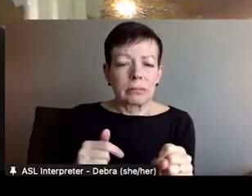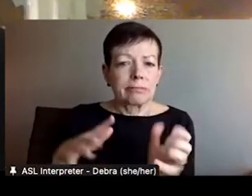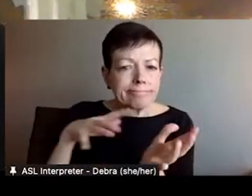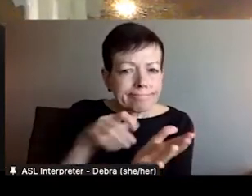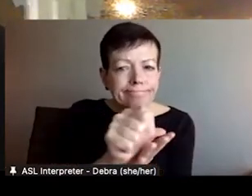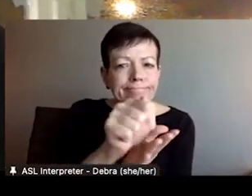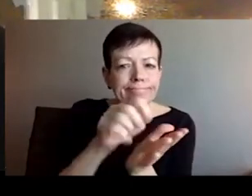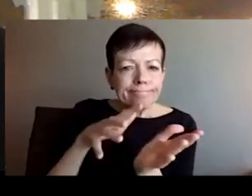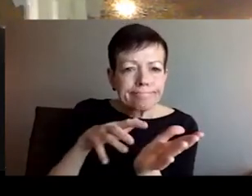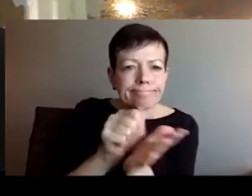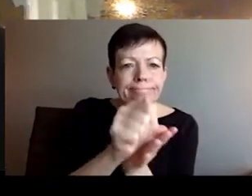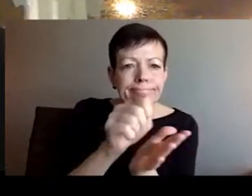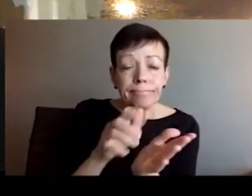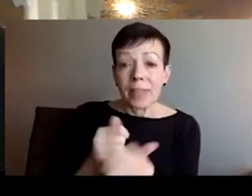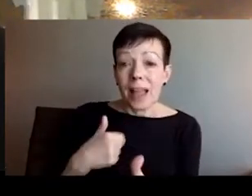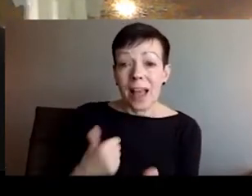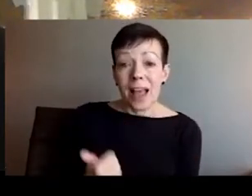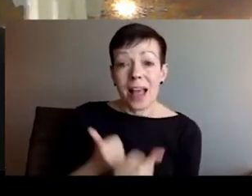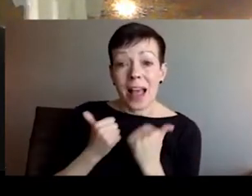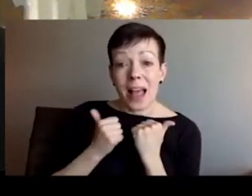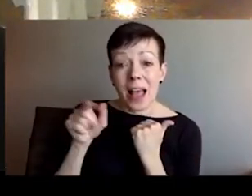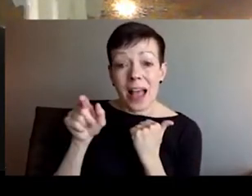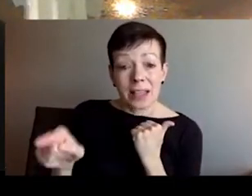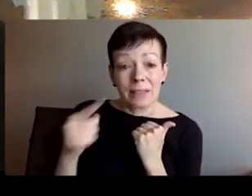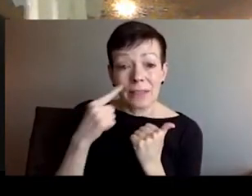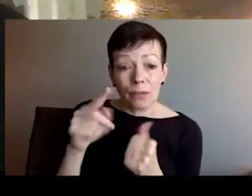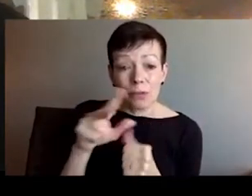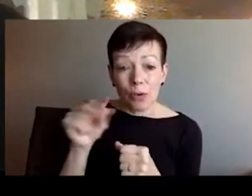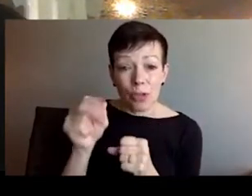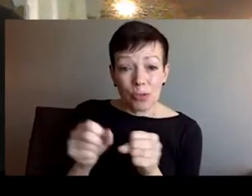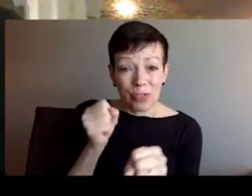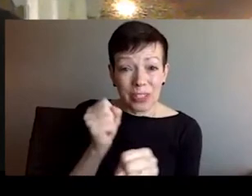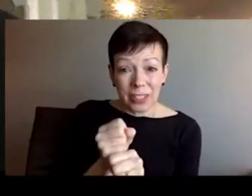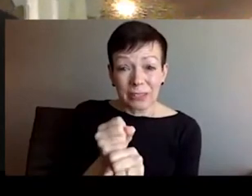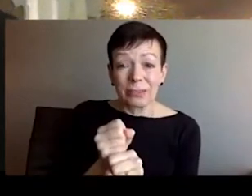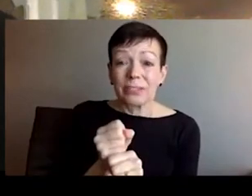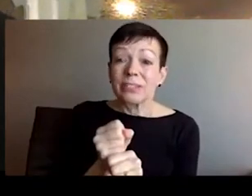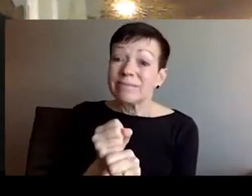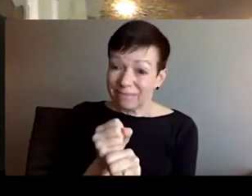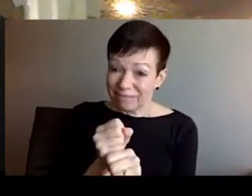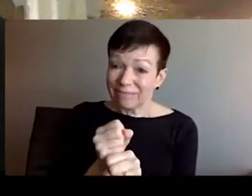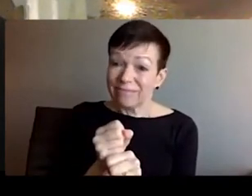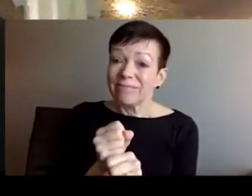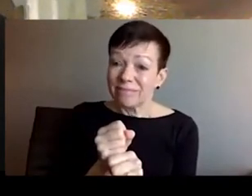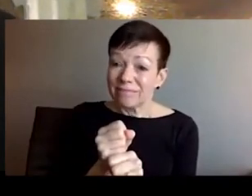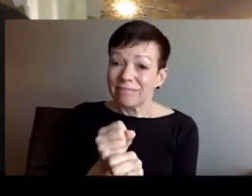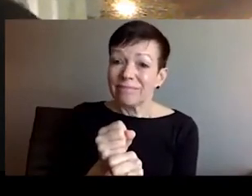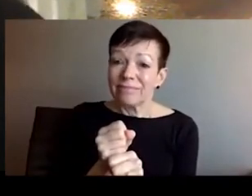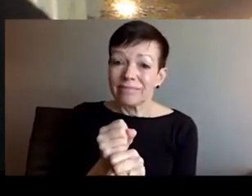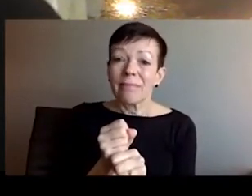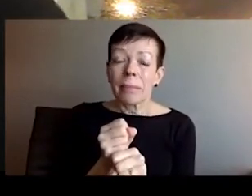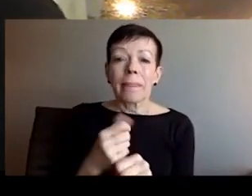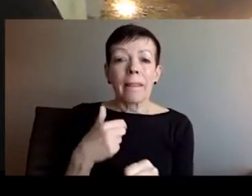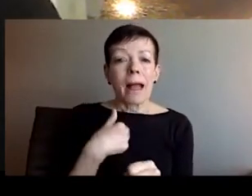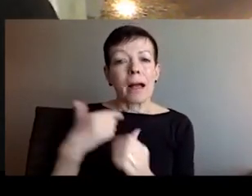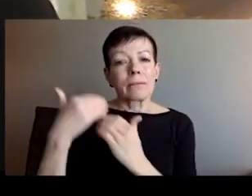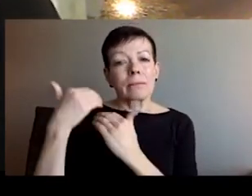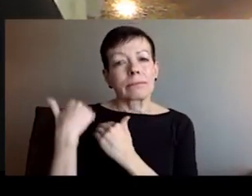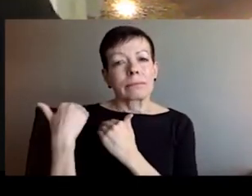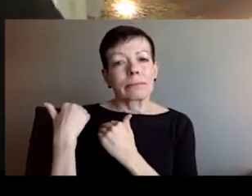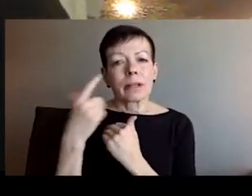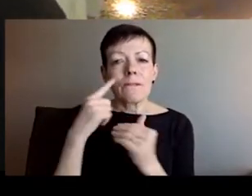conversation and discussion. As Corina said in her